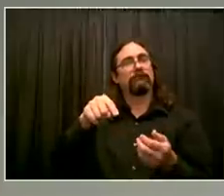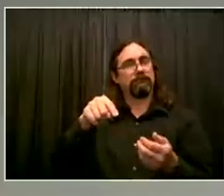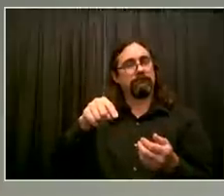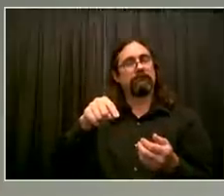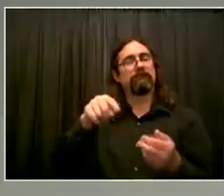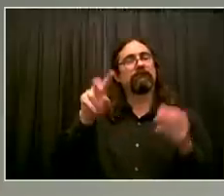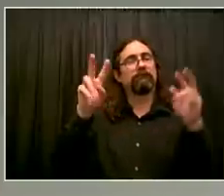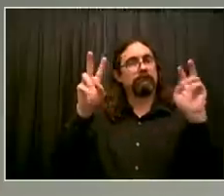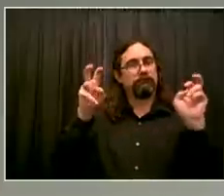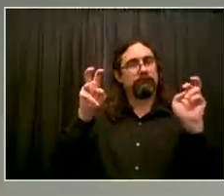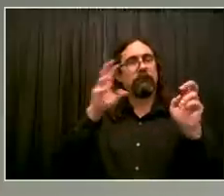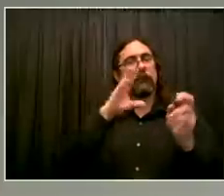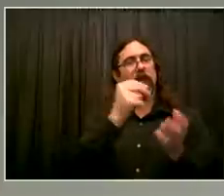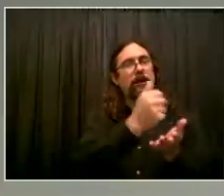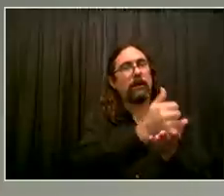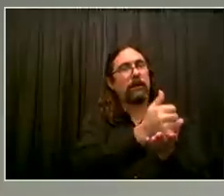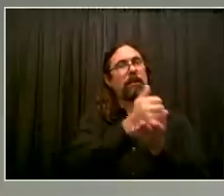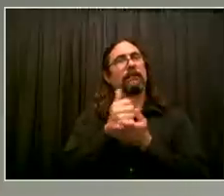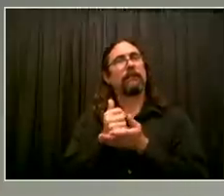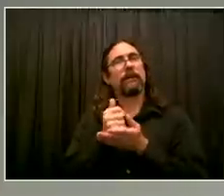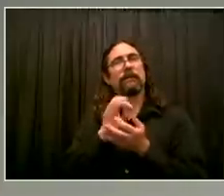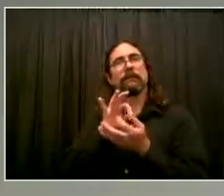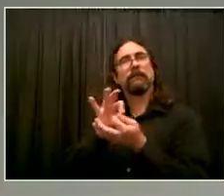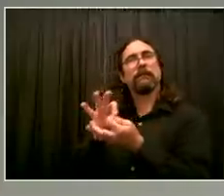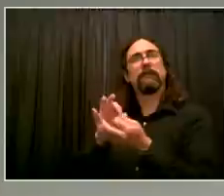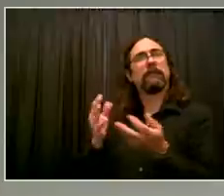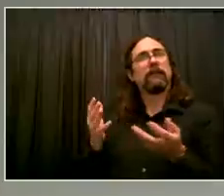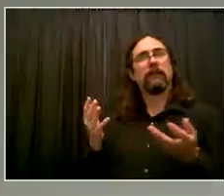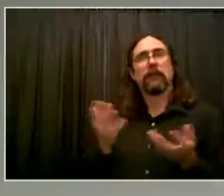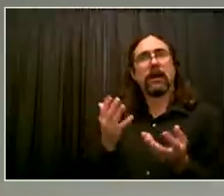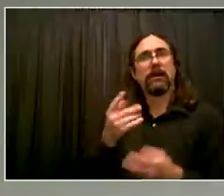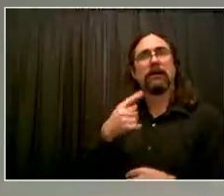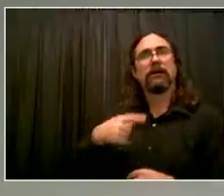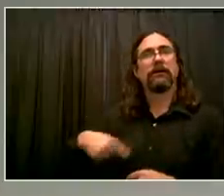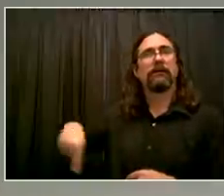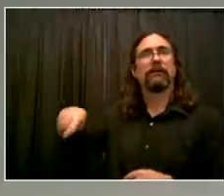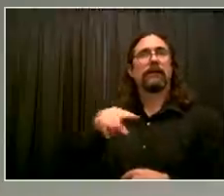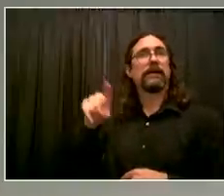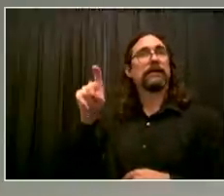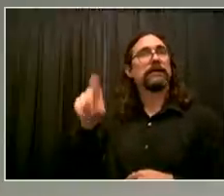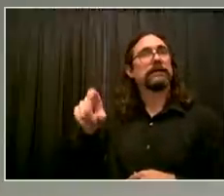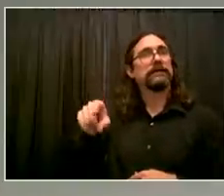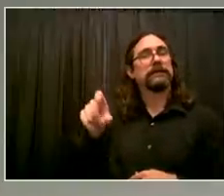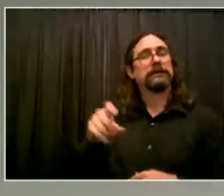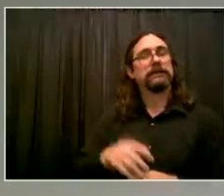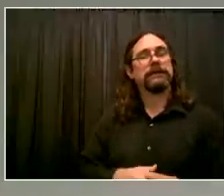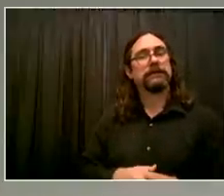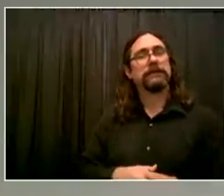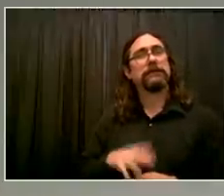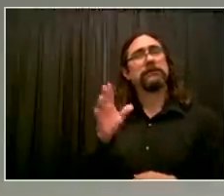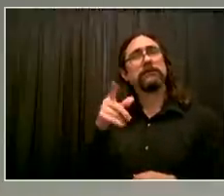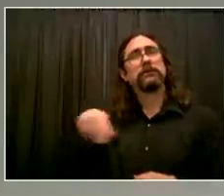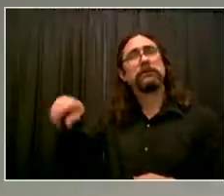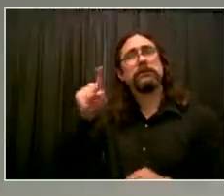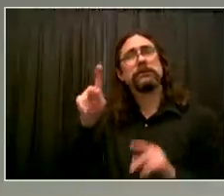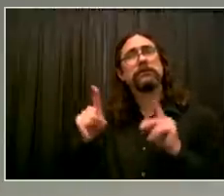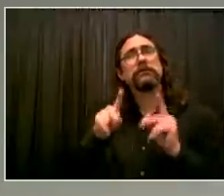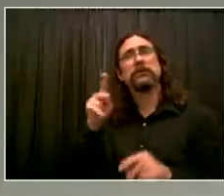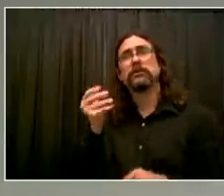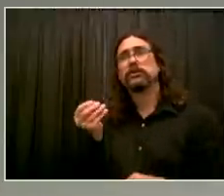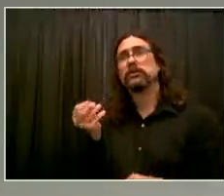the property tax abatement programs which give them a stable safeguard at a time when many are still struggling.